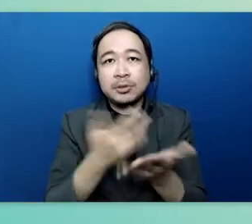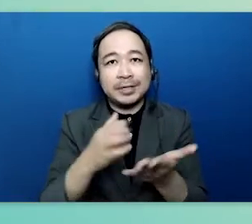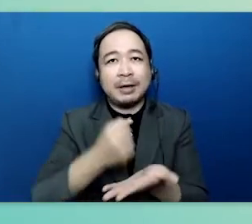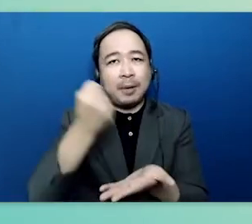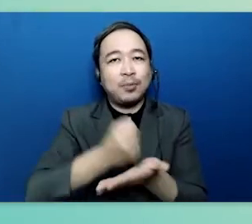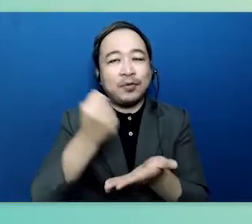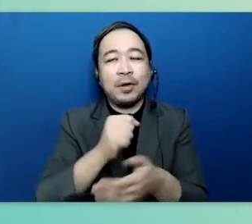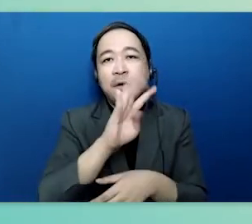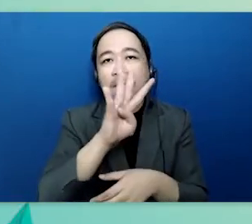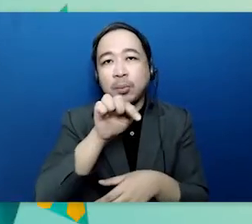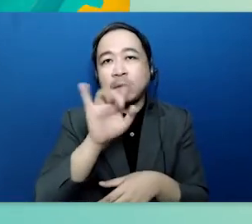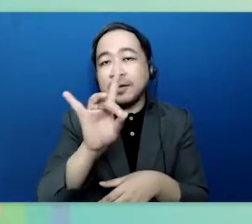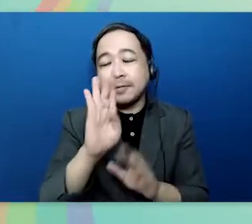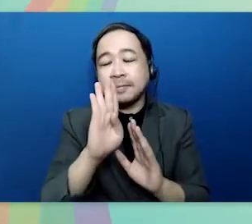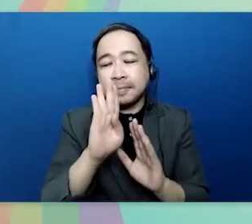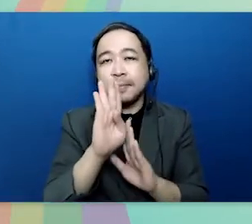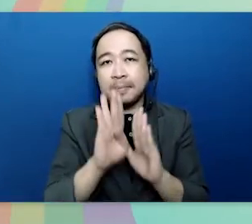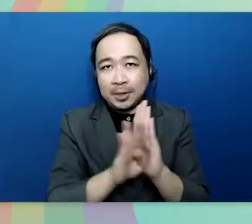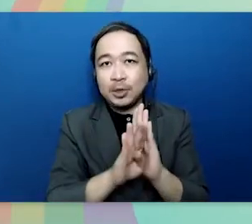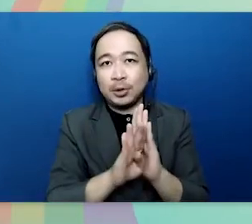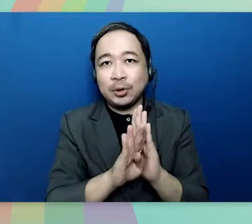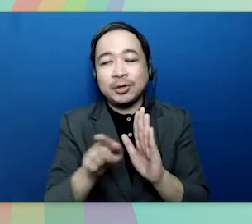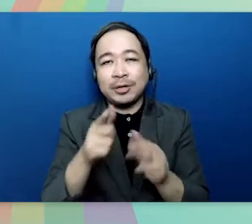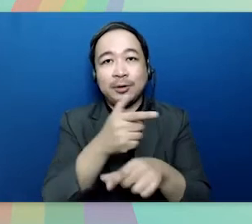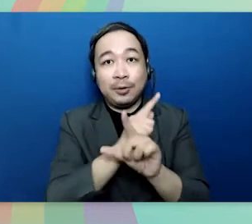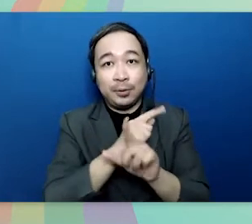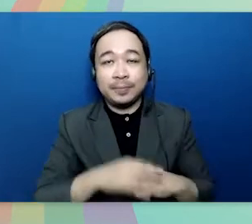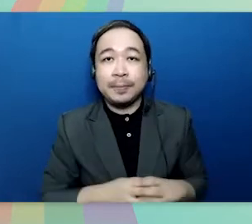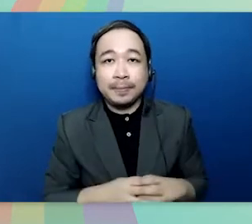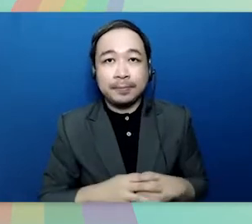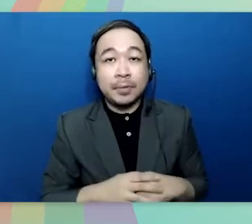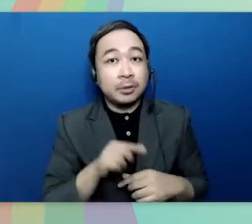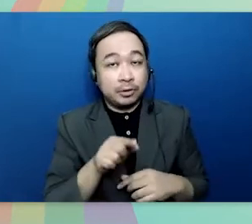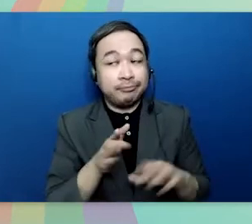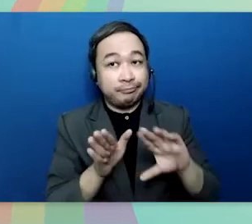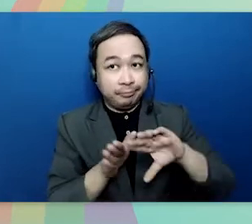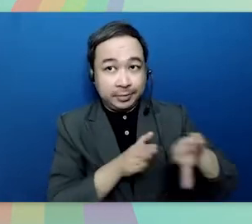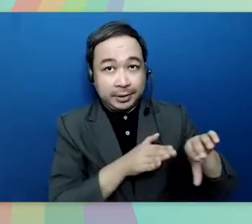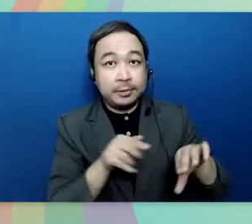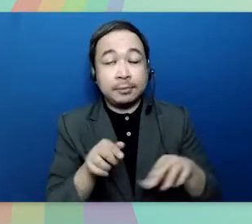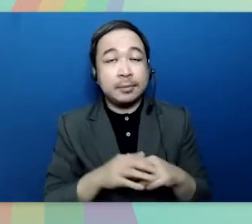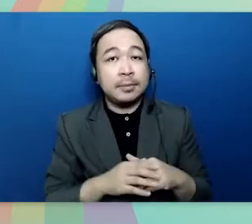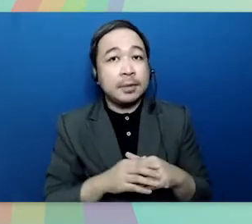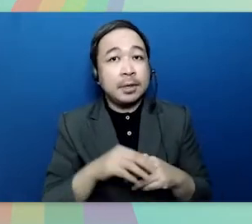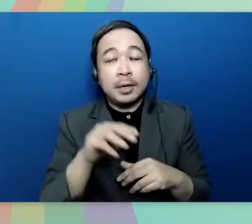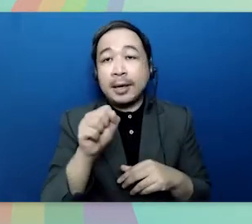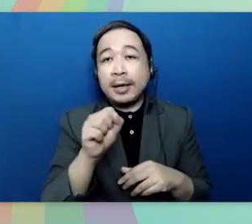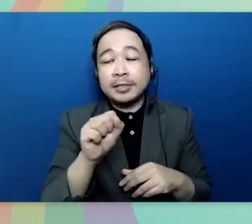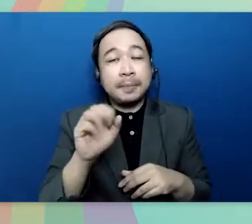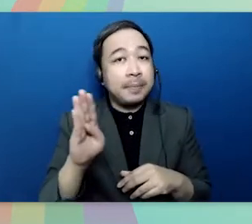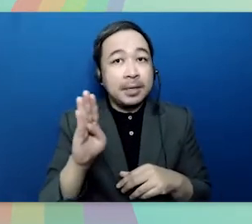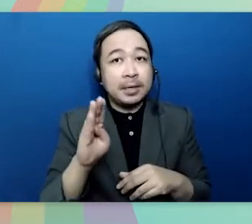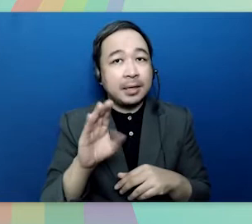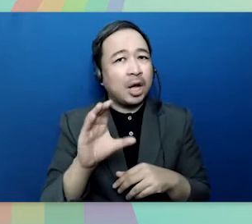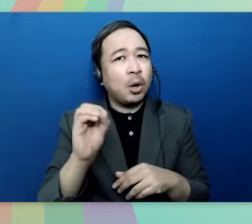already about 4.8 billion amount of loans and aside from this um sb